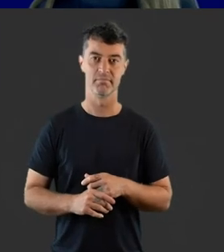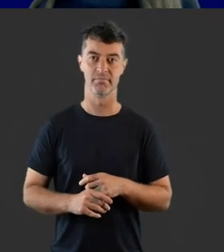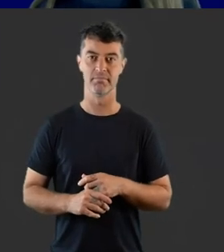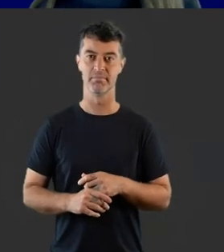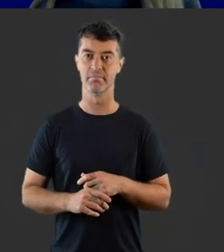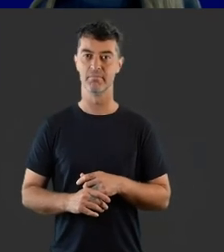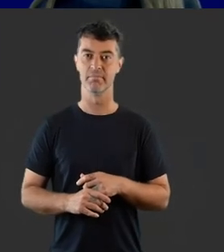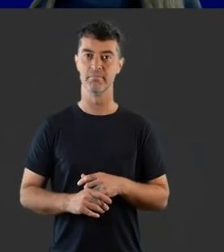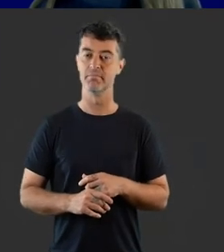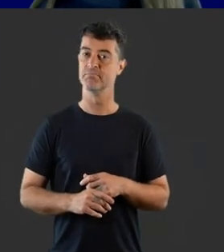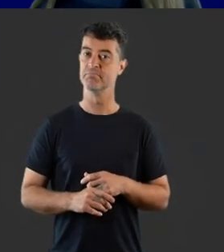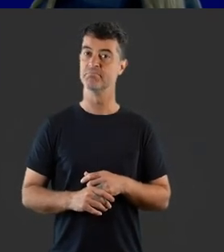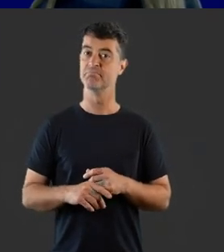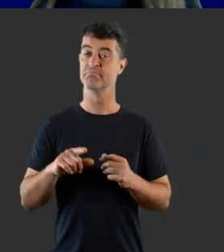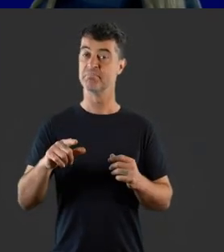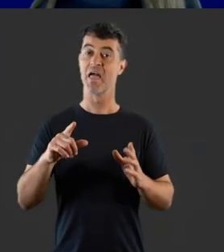to communicate.